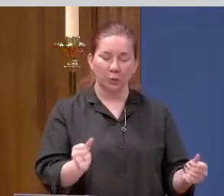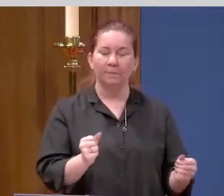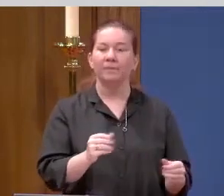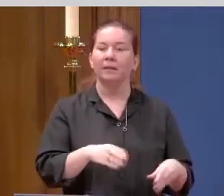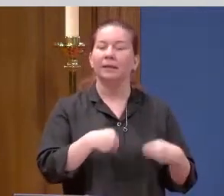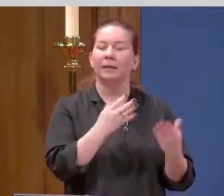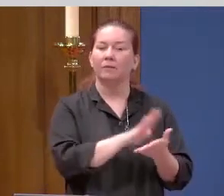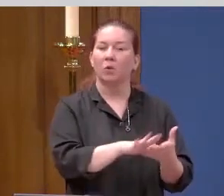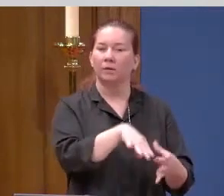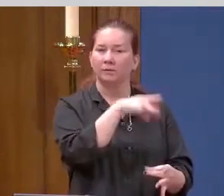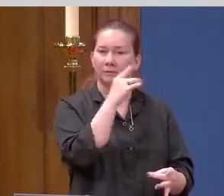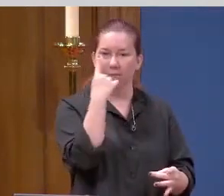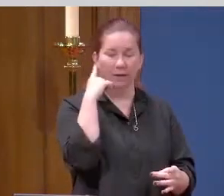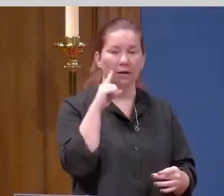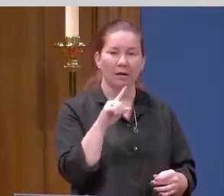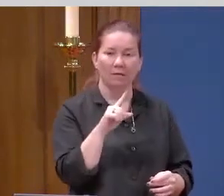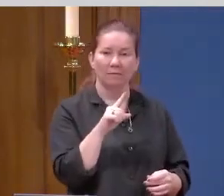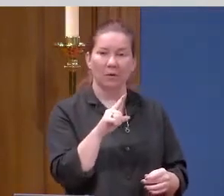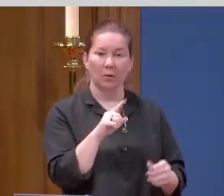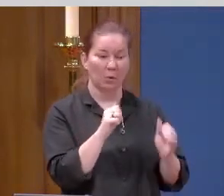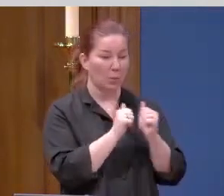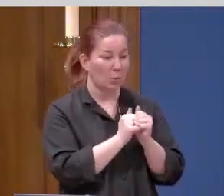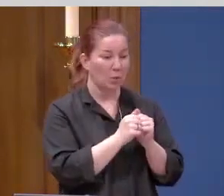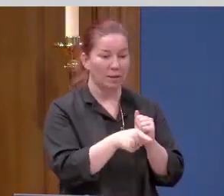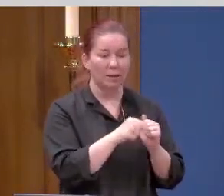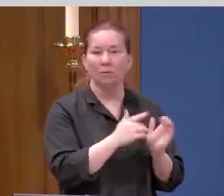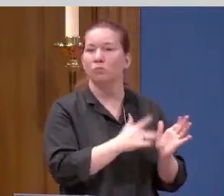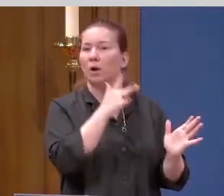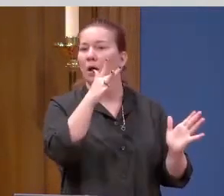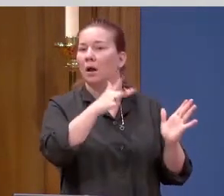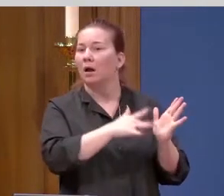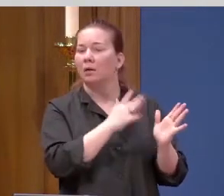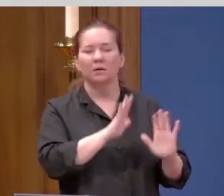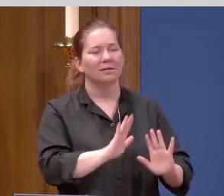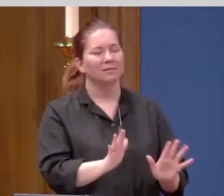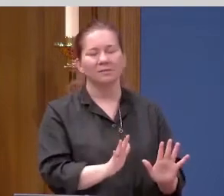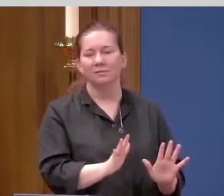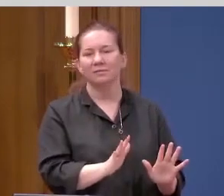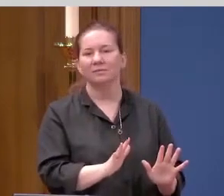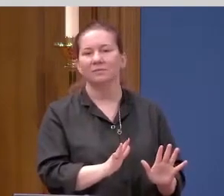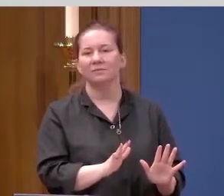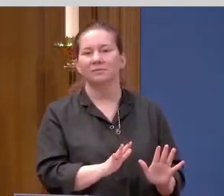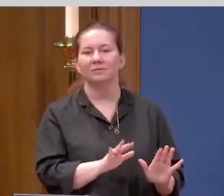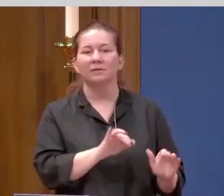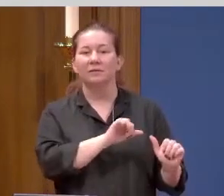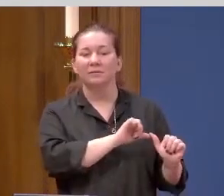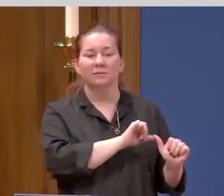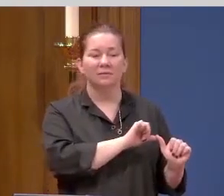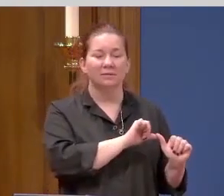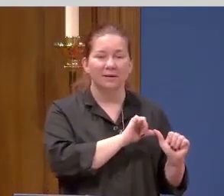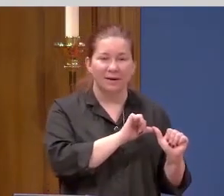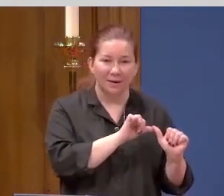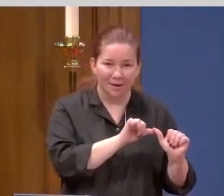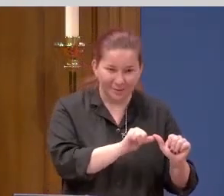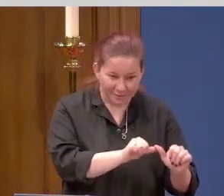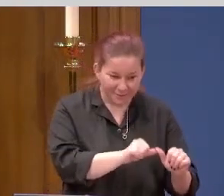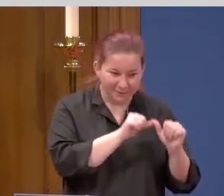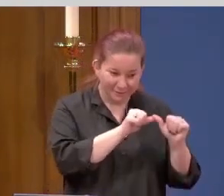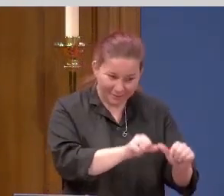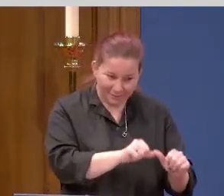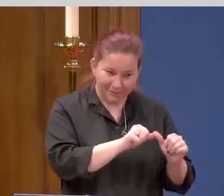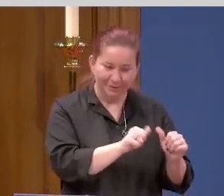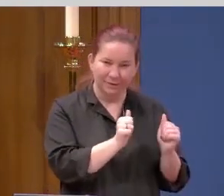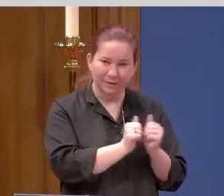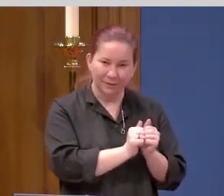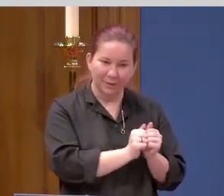Spirit to be with them, not occasionally, not now and then, constantly as their companion.